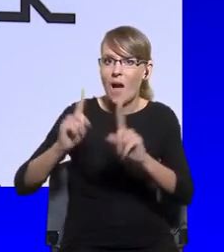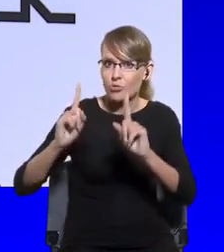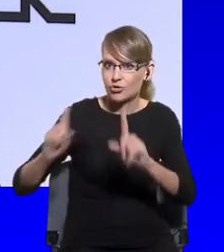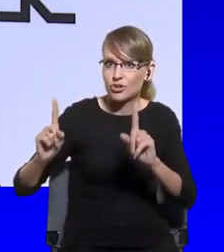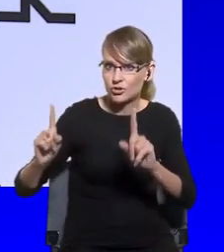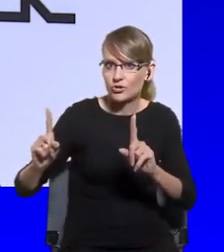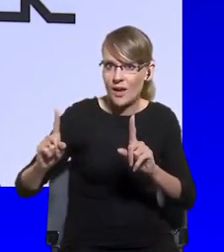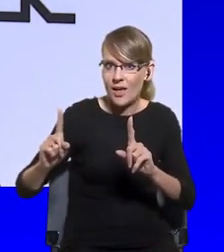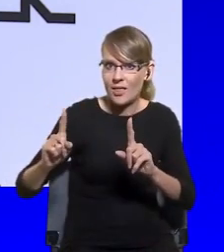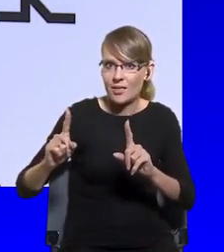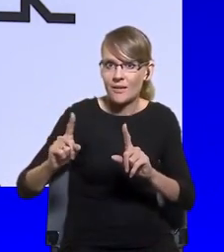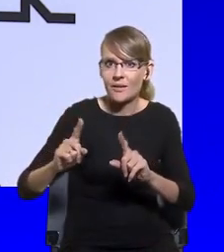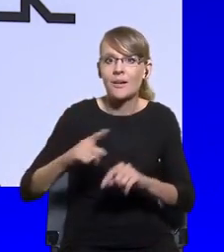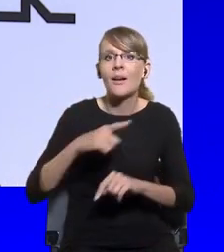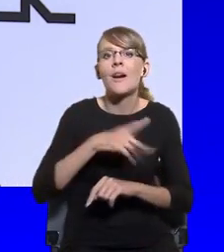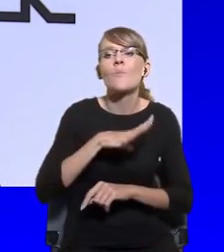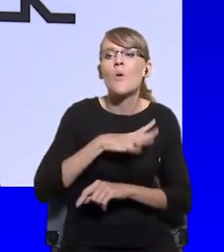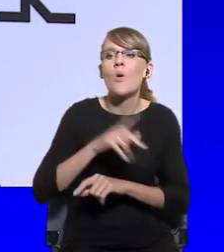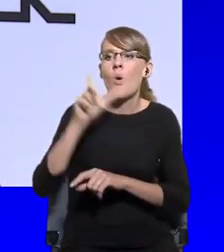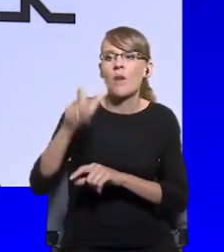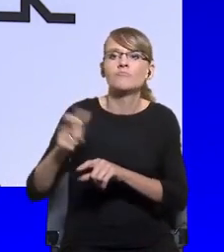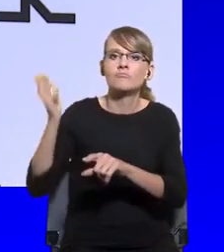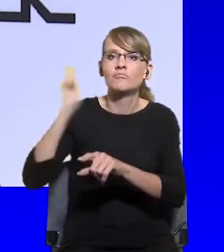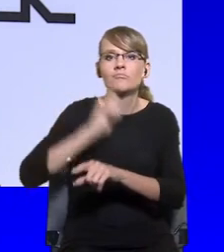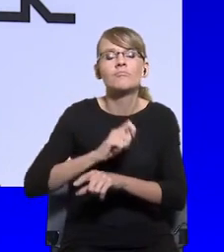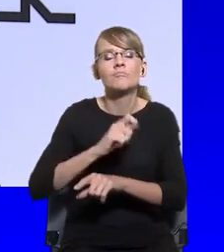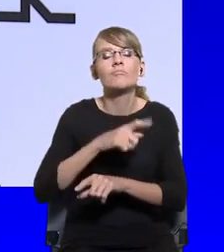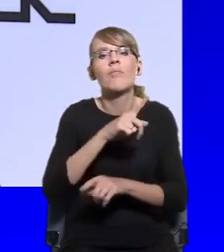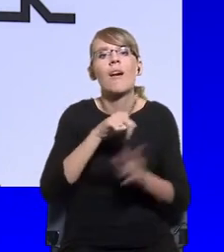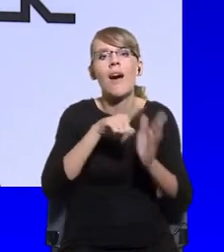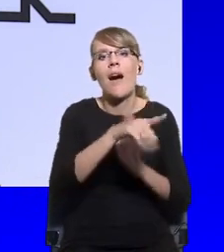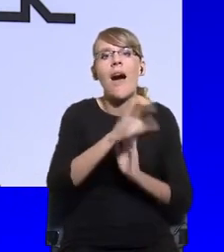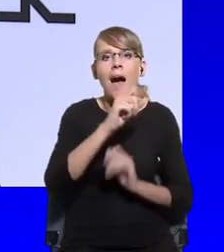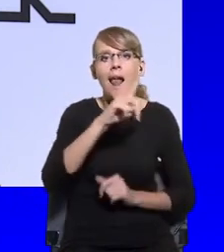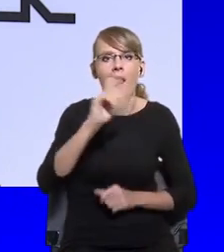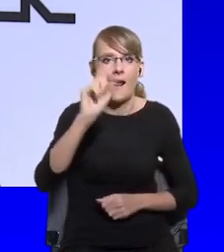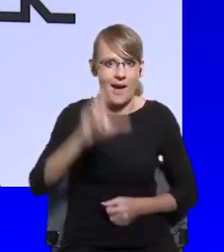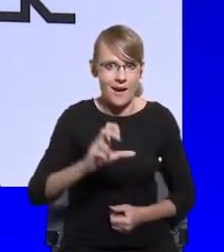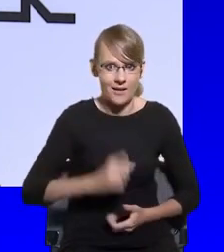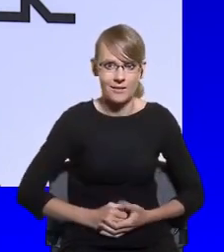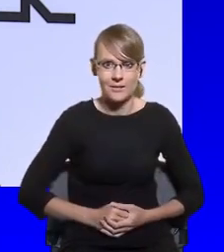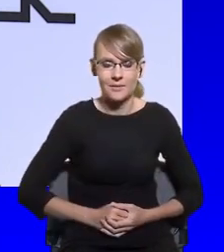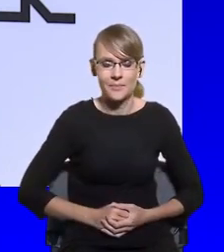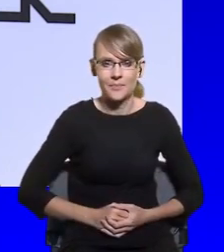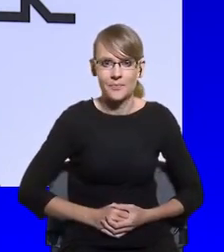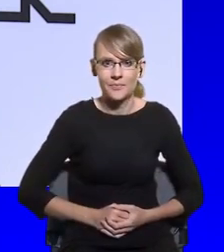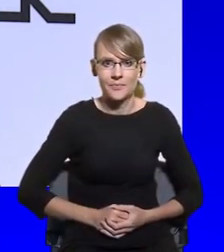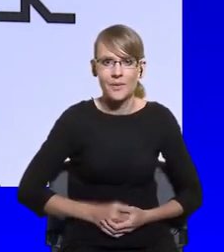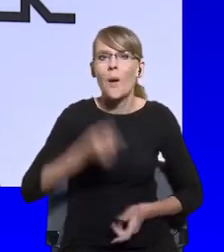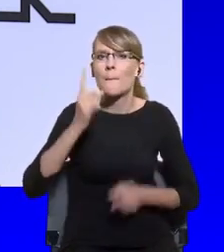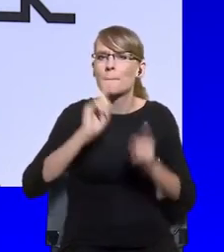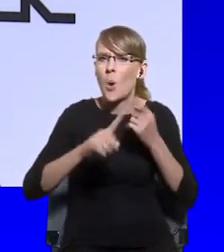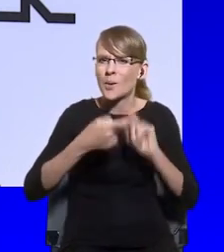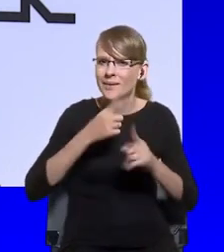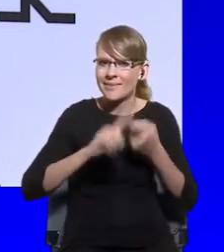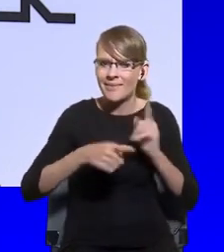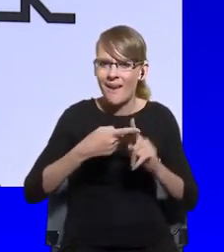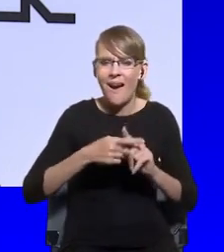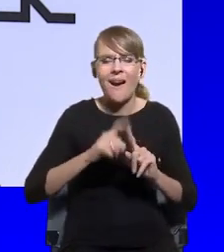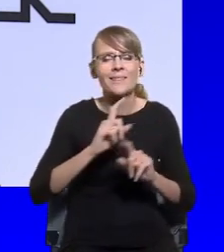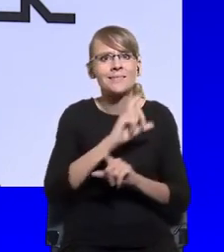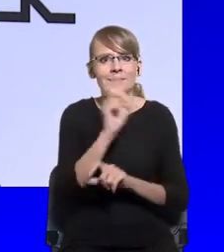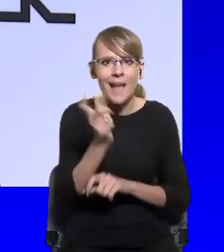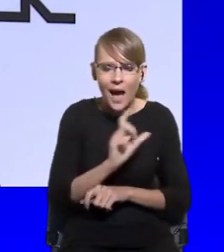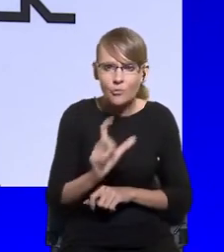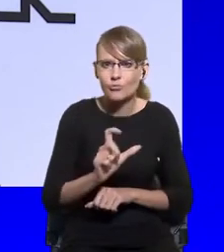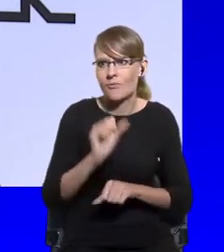politics is still going on. We have movements like the Yellow Vest, like BLM, Black Lives Matter, like